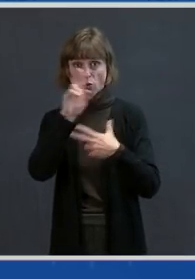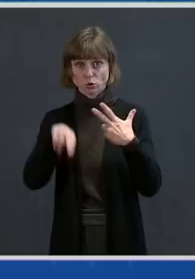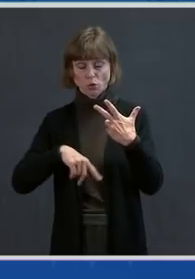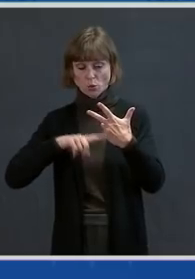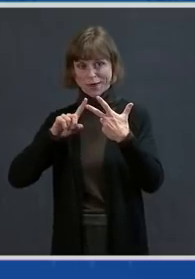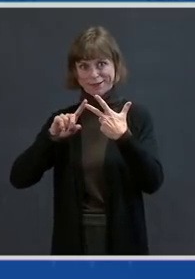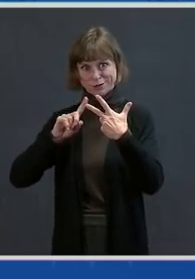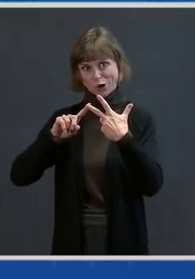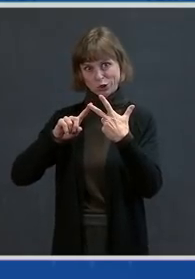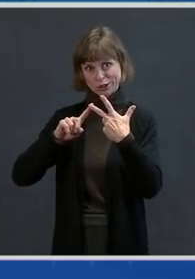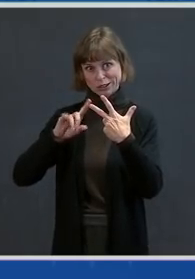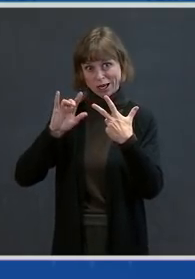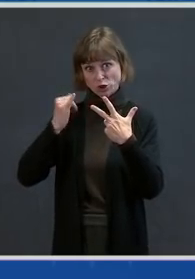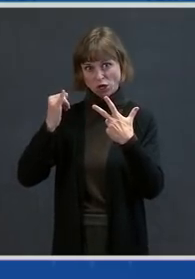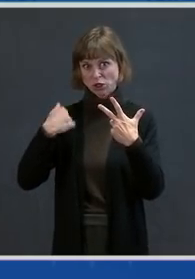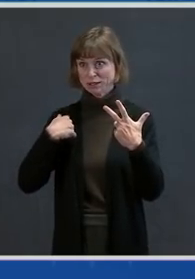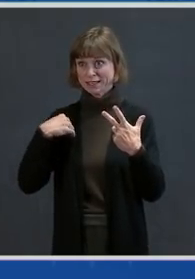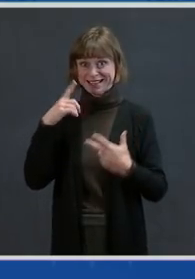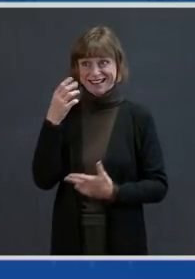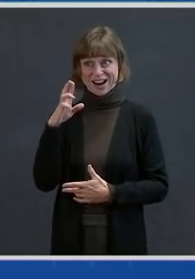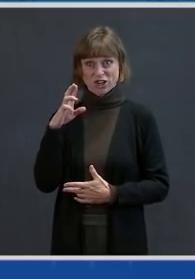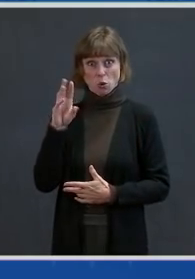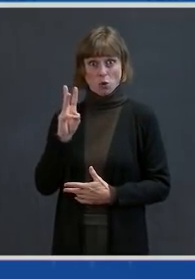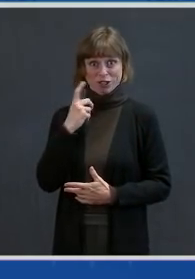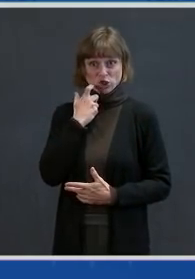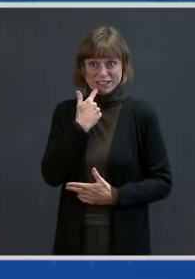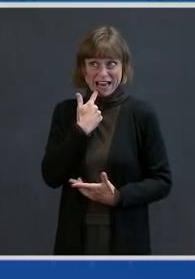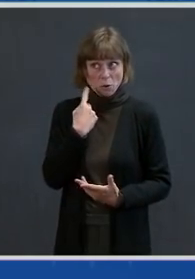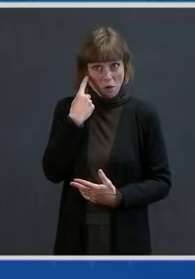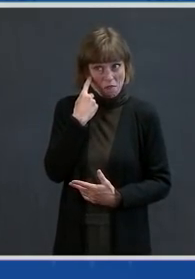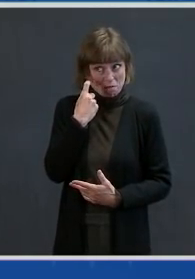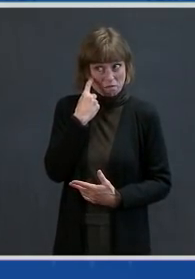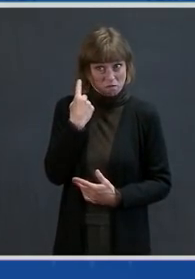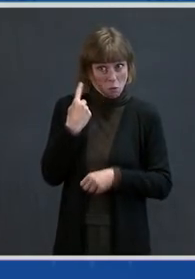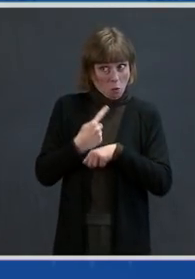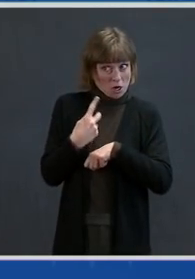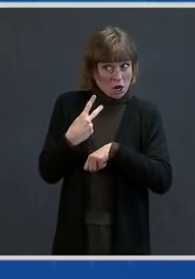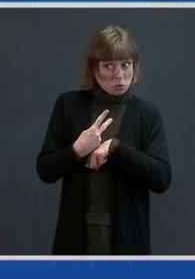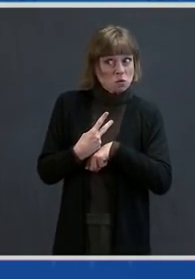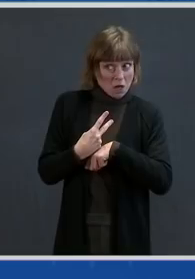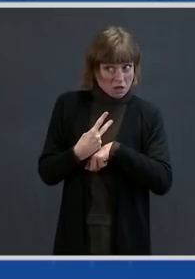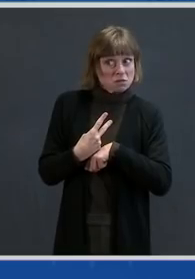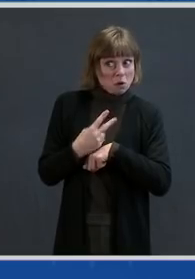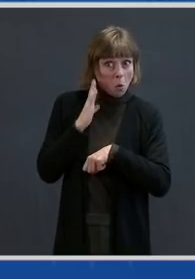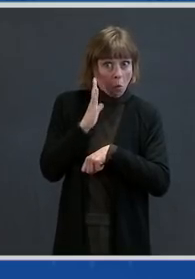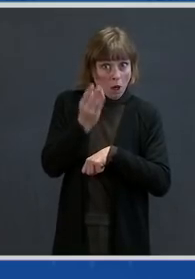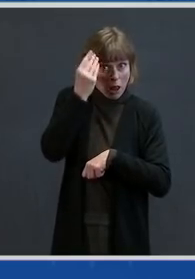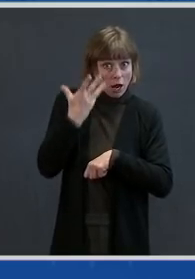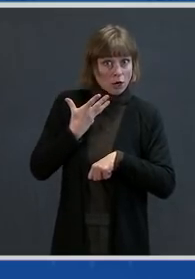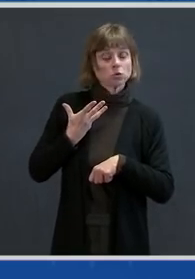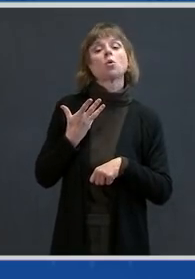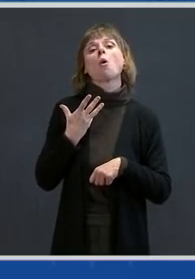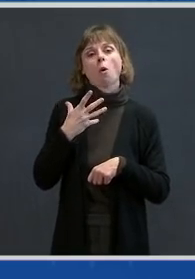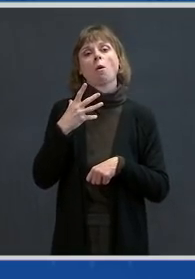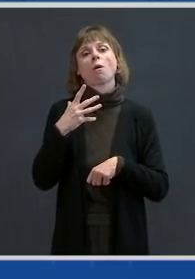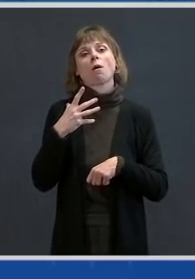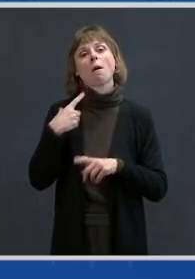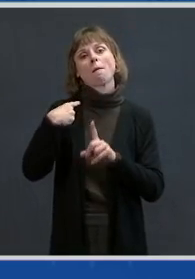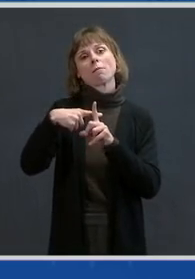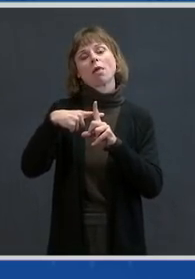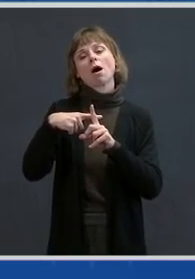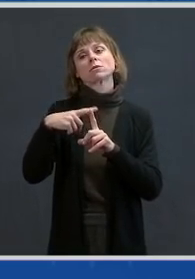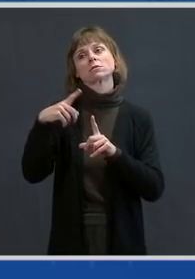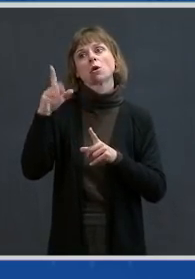This should be forthcoming, hopefully, within the next day or two, together with the recommendations about how it is to be